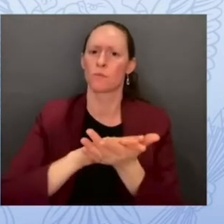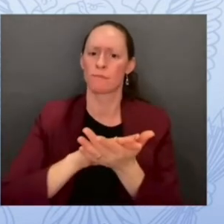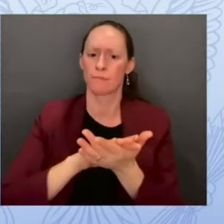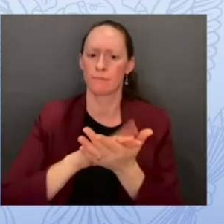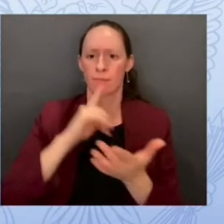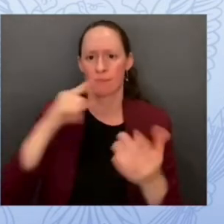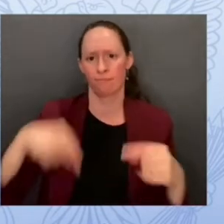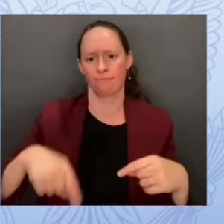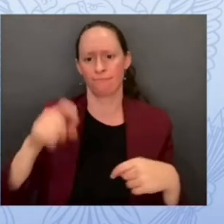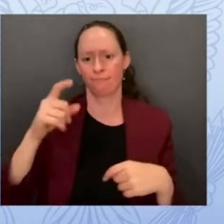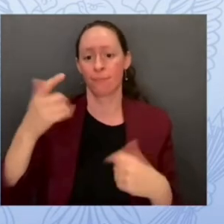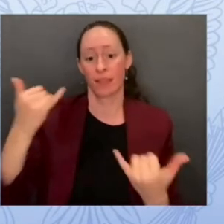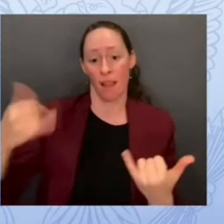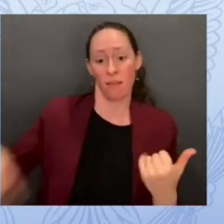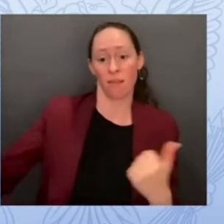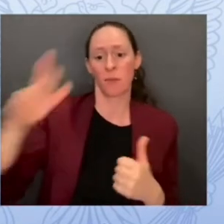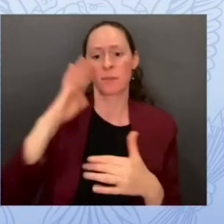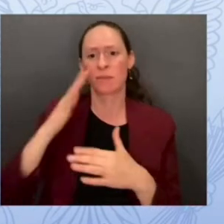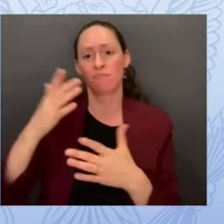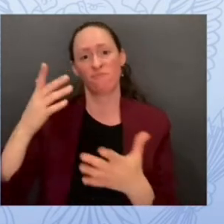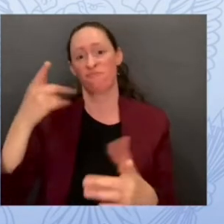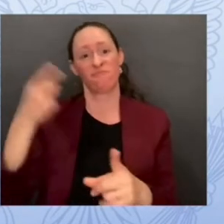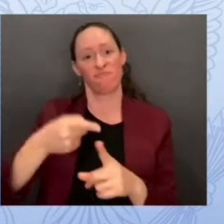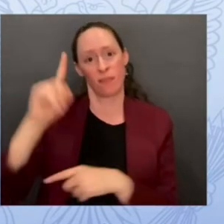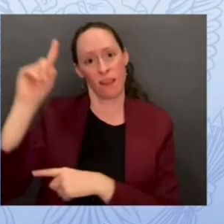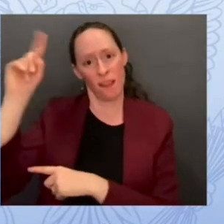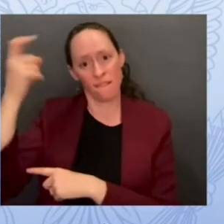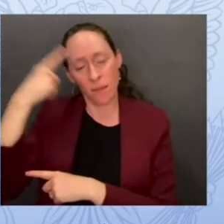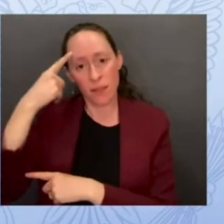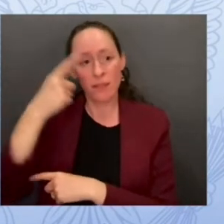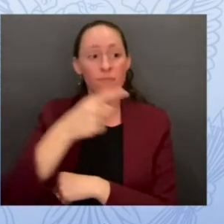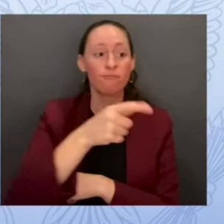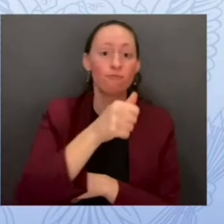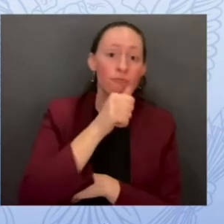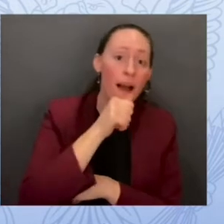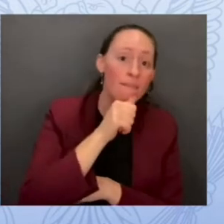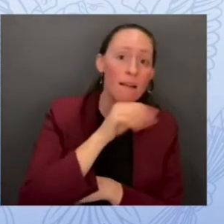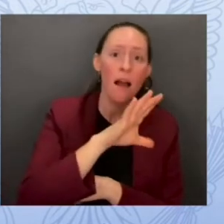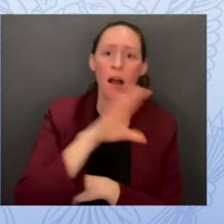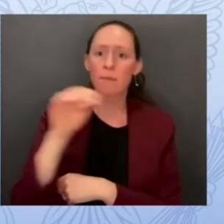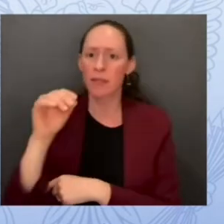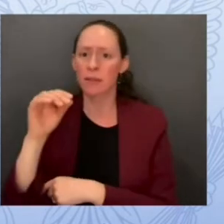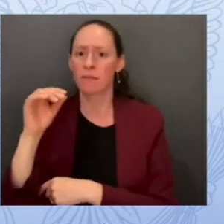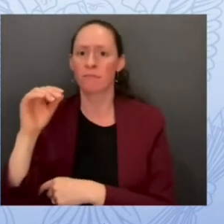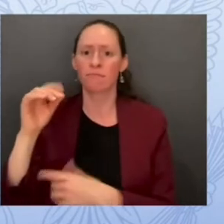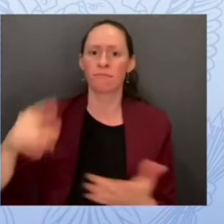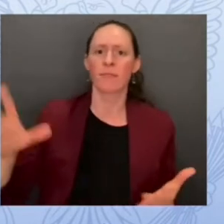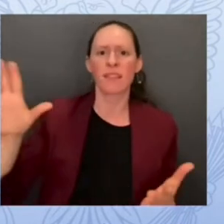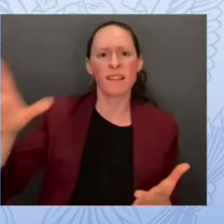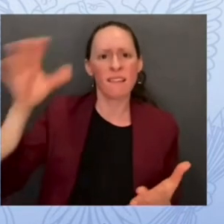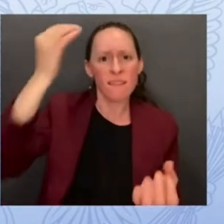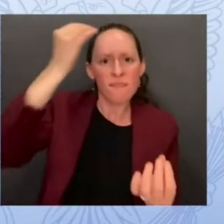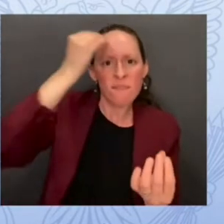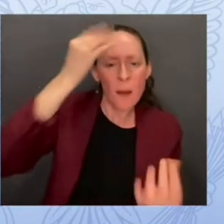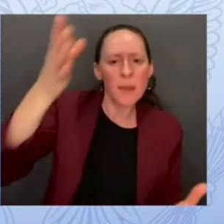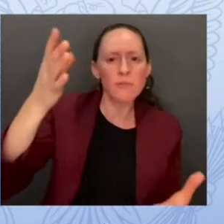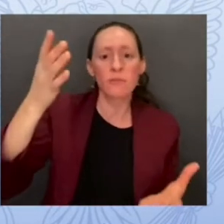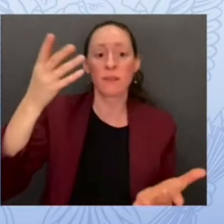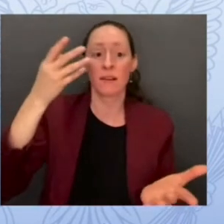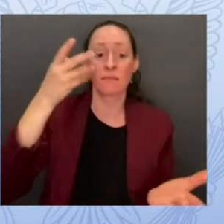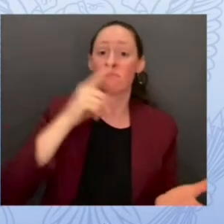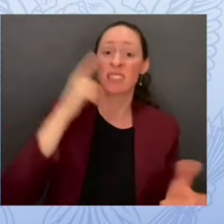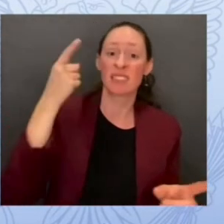private sector in schools each of those categories knowledge funds and people you'll hear about that in each of the panels